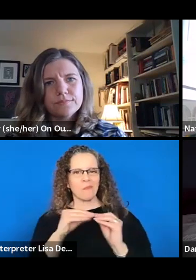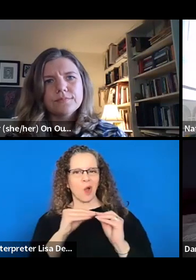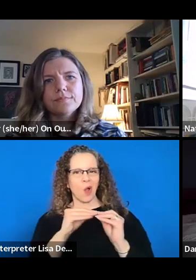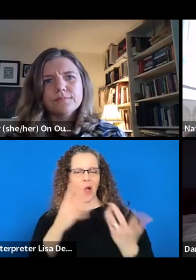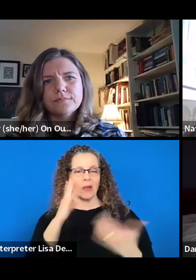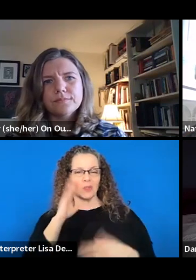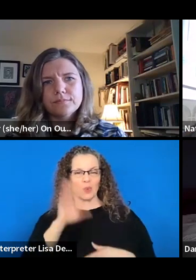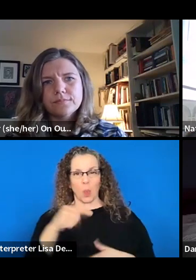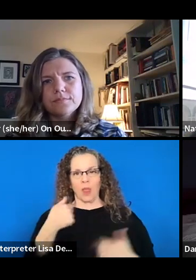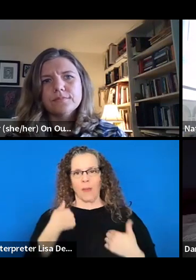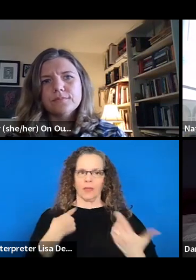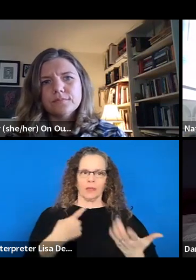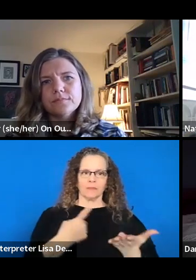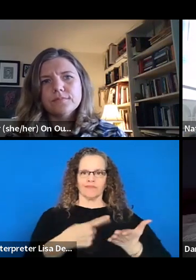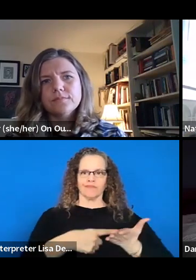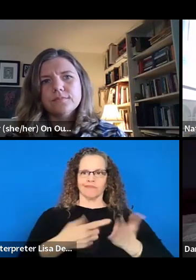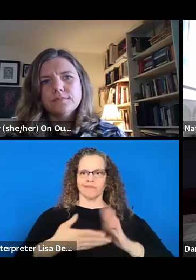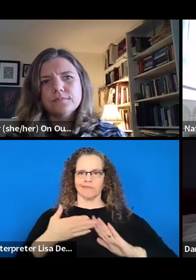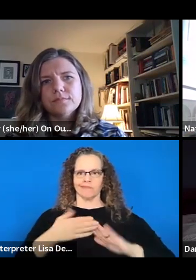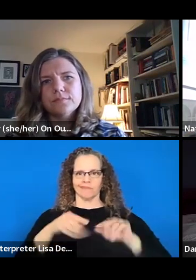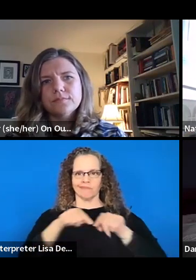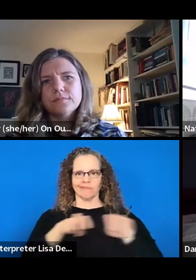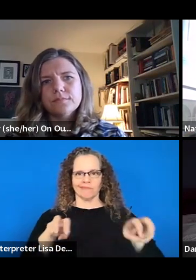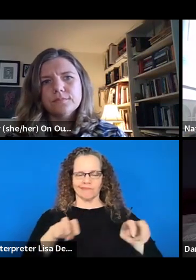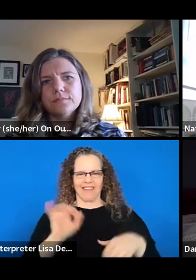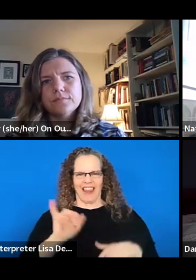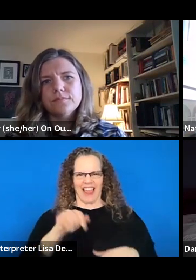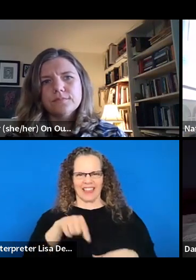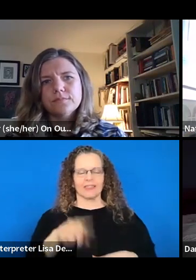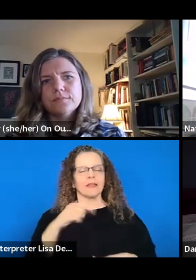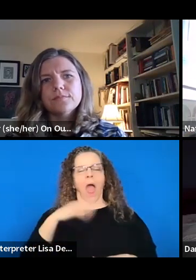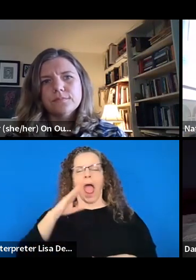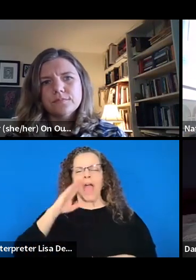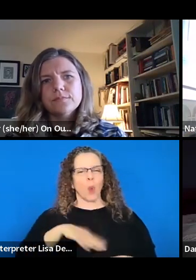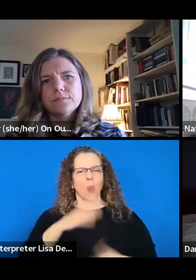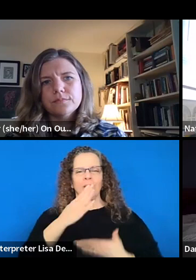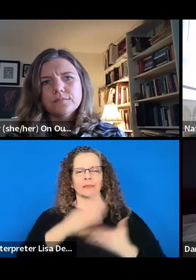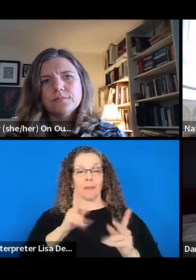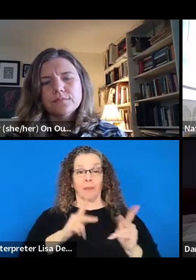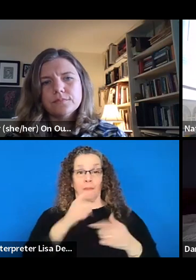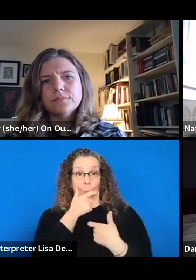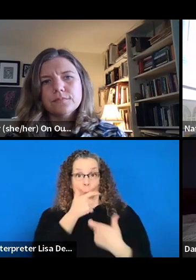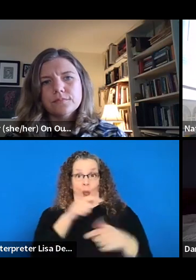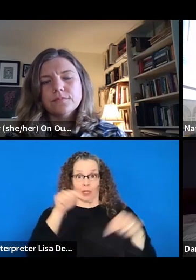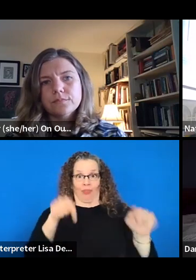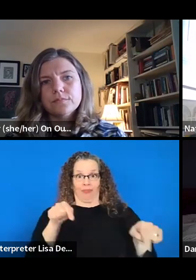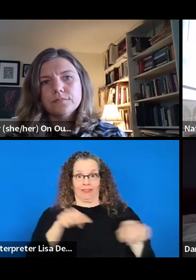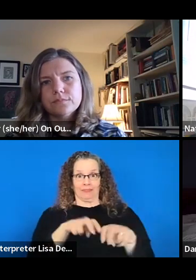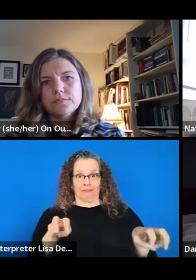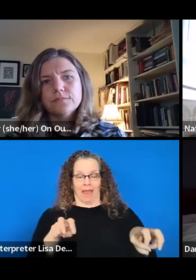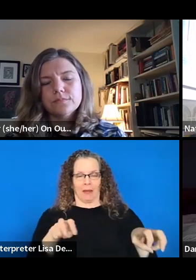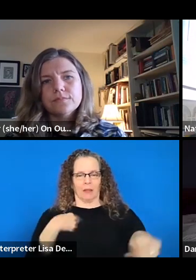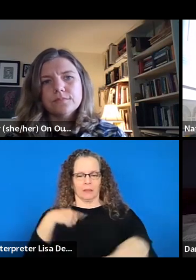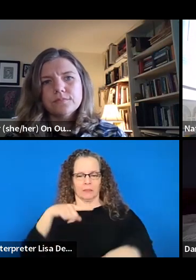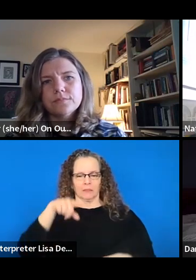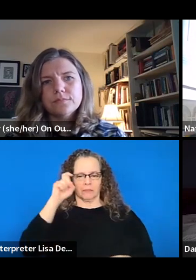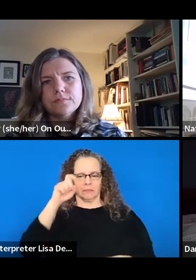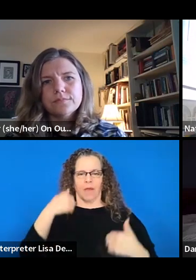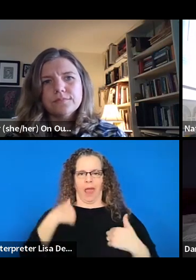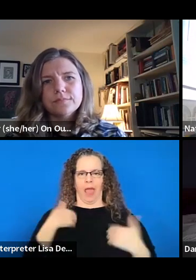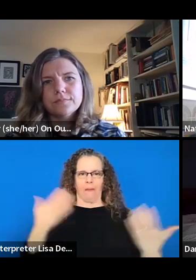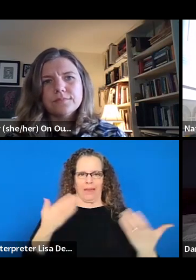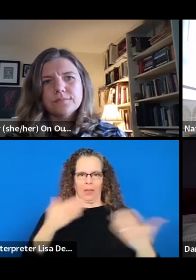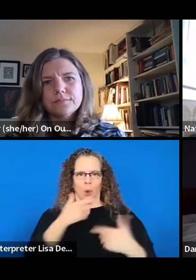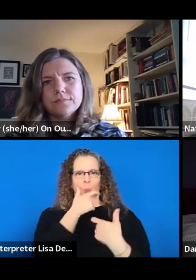on a regular basis. And I know there are people watching who have that very real question of like what I'm here watching. I'm here engaging